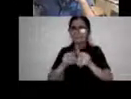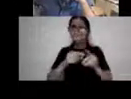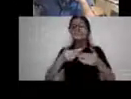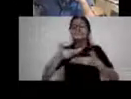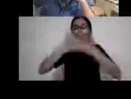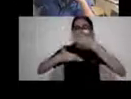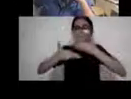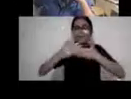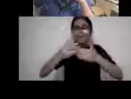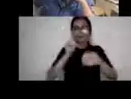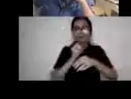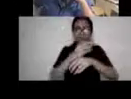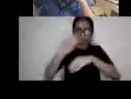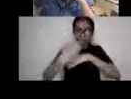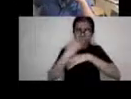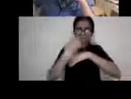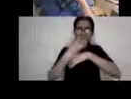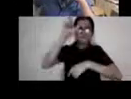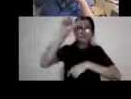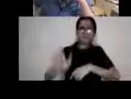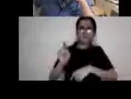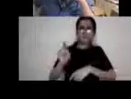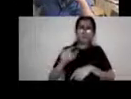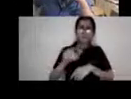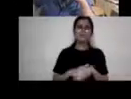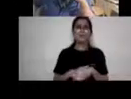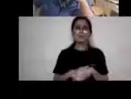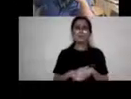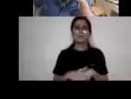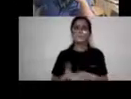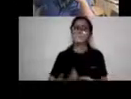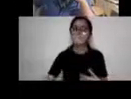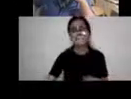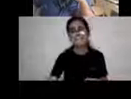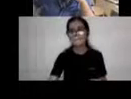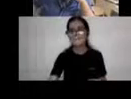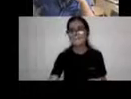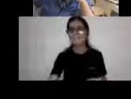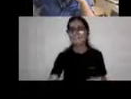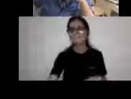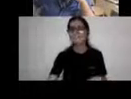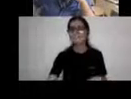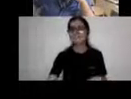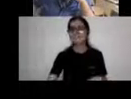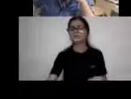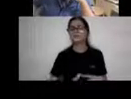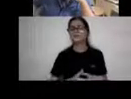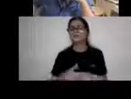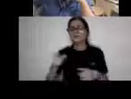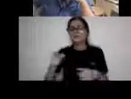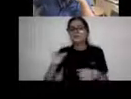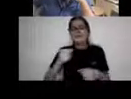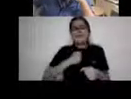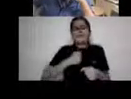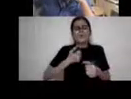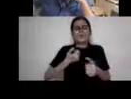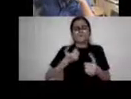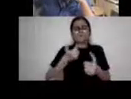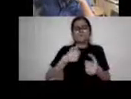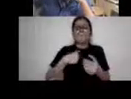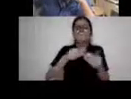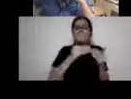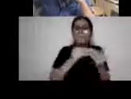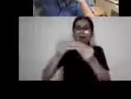and, uh, um, you know, I was all, he was also my mentor and friend and, uh,